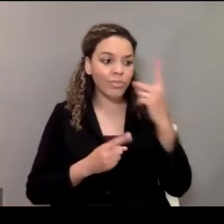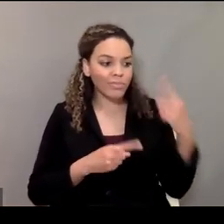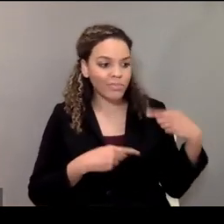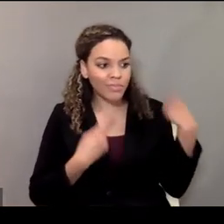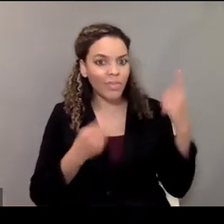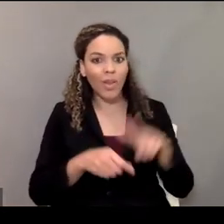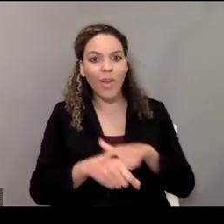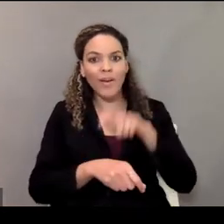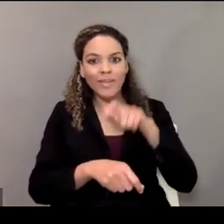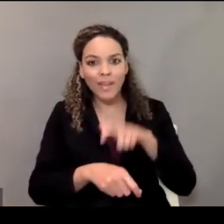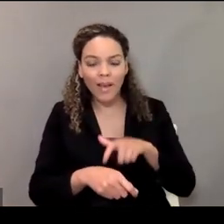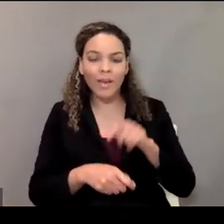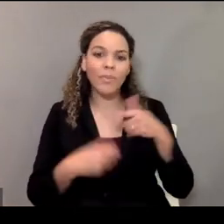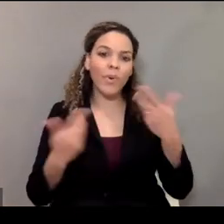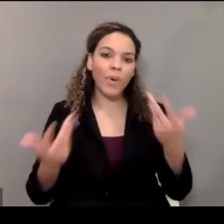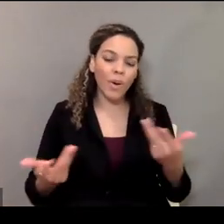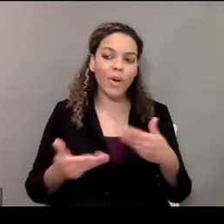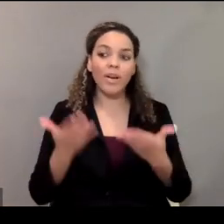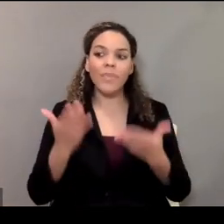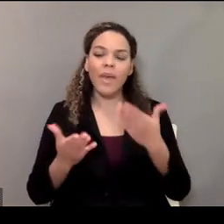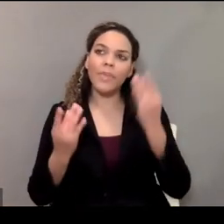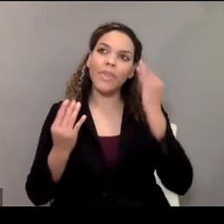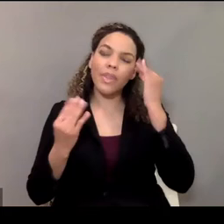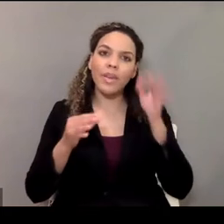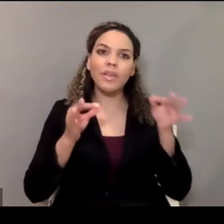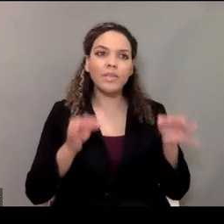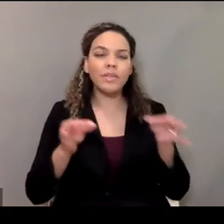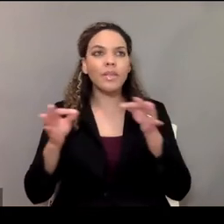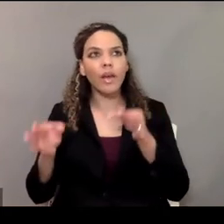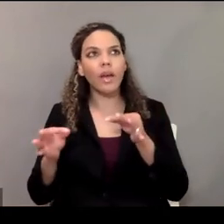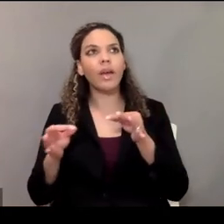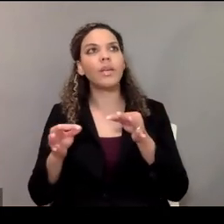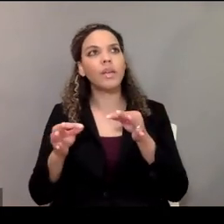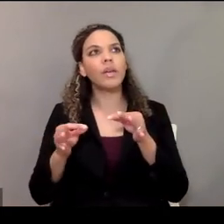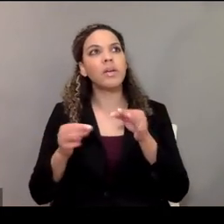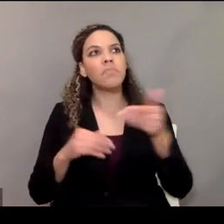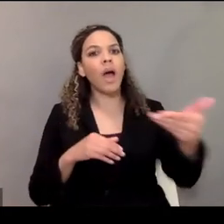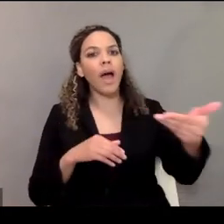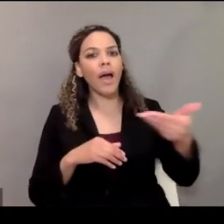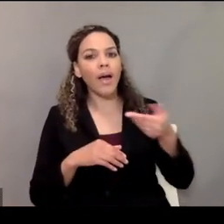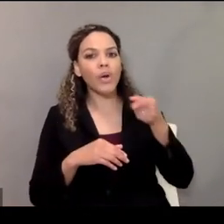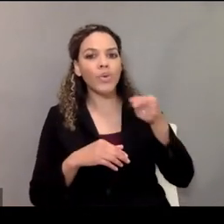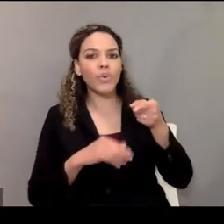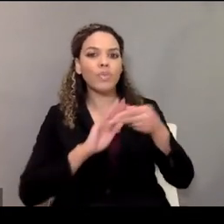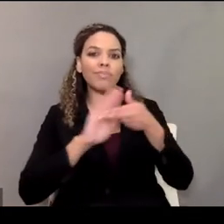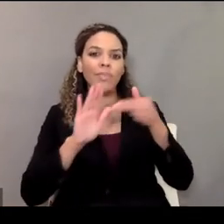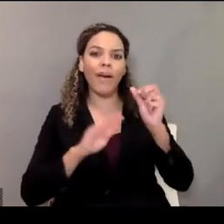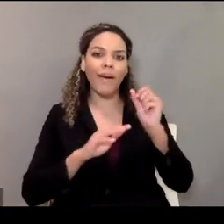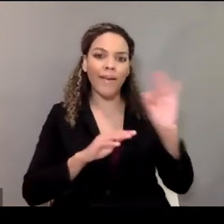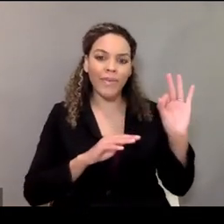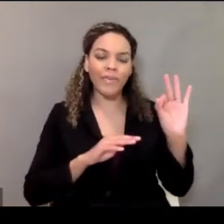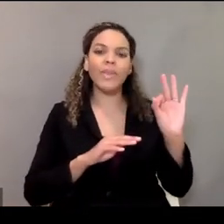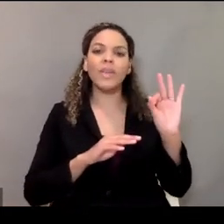you for a really long time, or because in making the decision to sort of hire you as a facilitator,